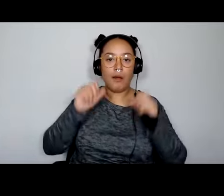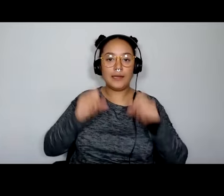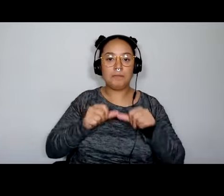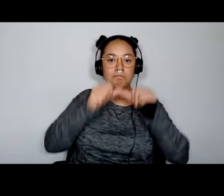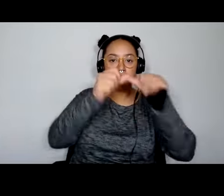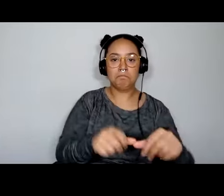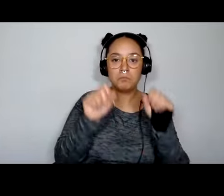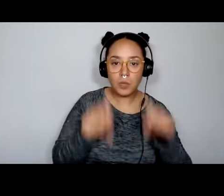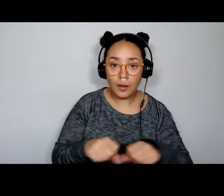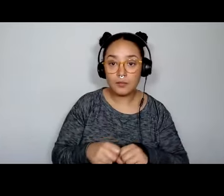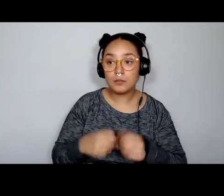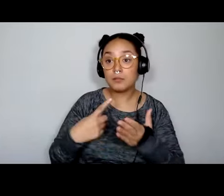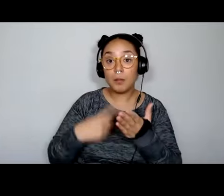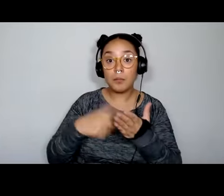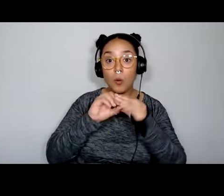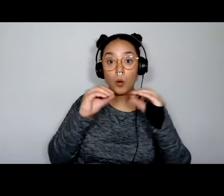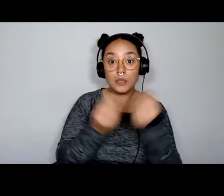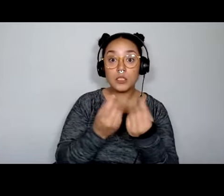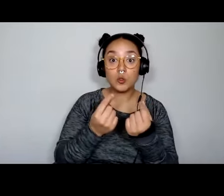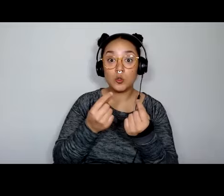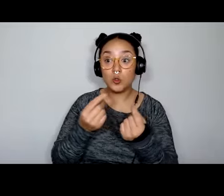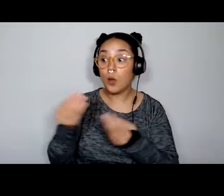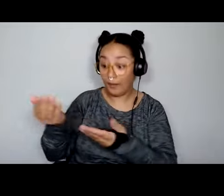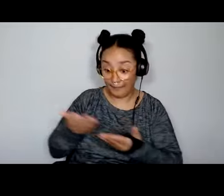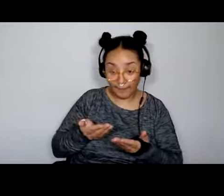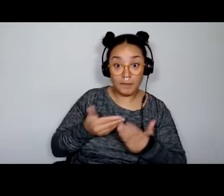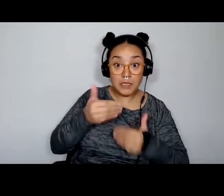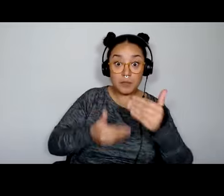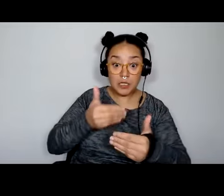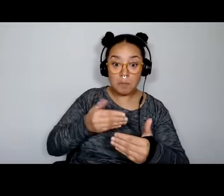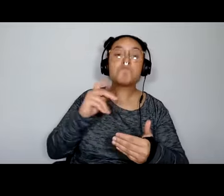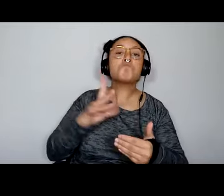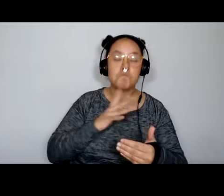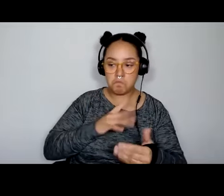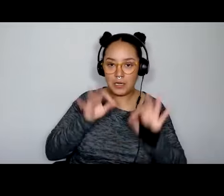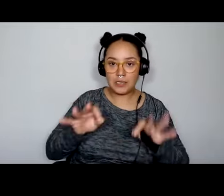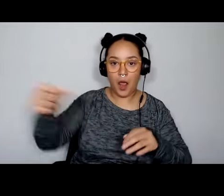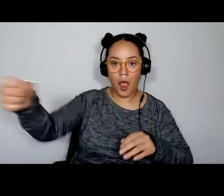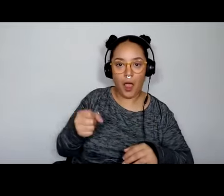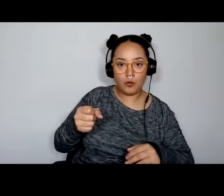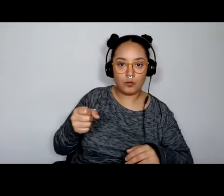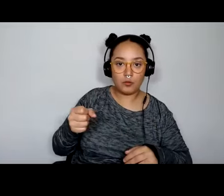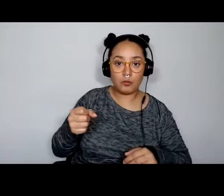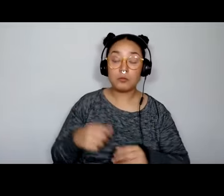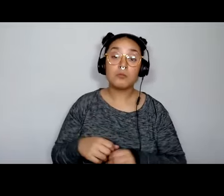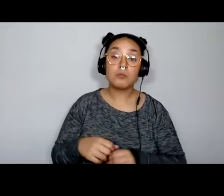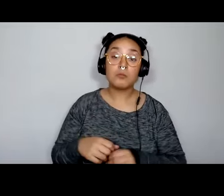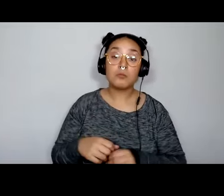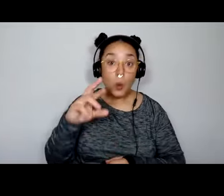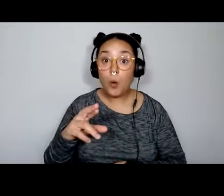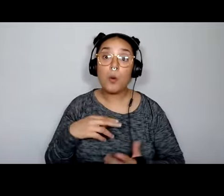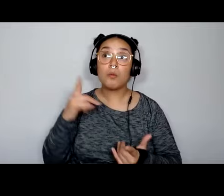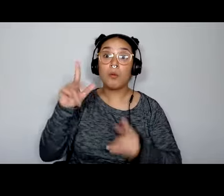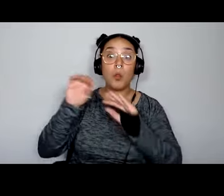hire the students to keep working on it and use the grant that way. We've had students, we've had organizations take the money and then use it to